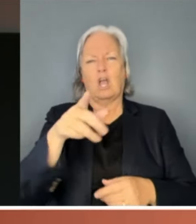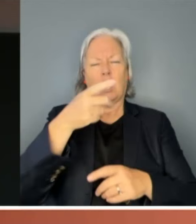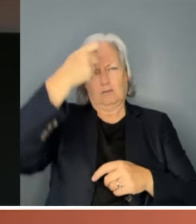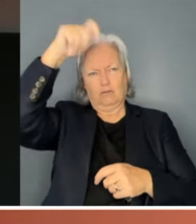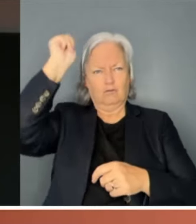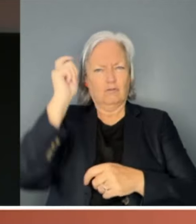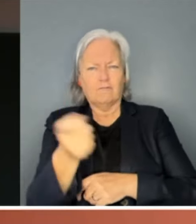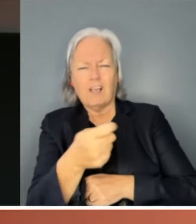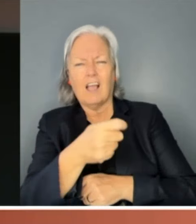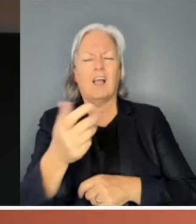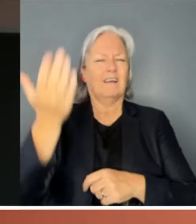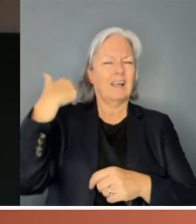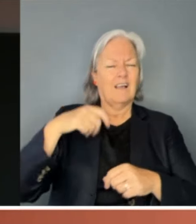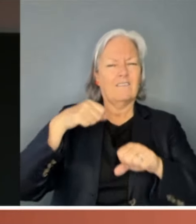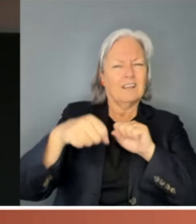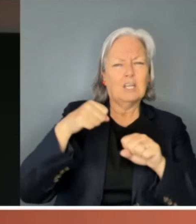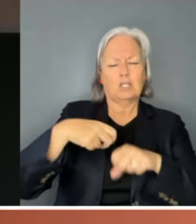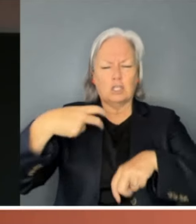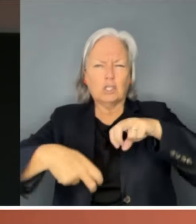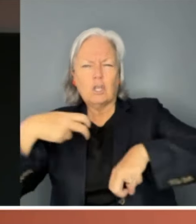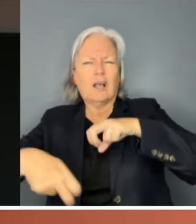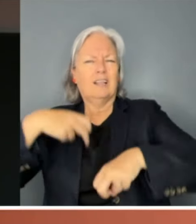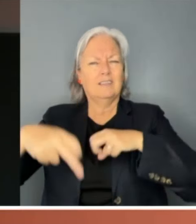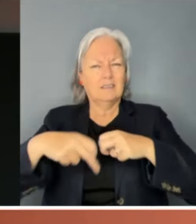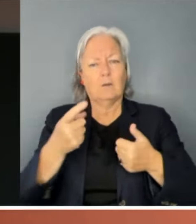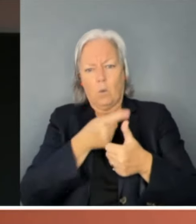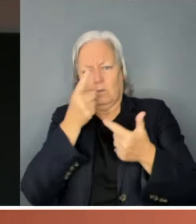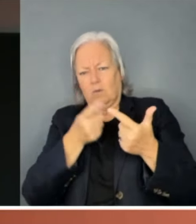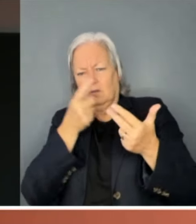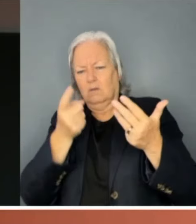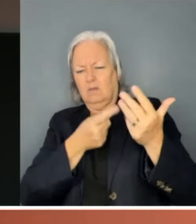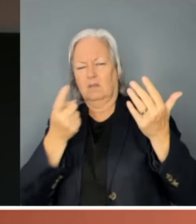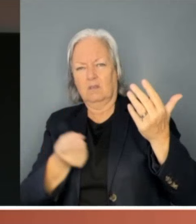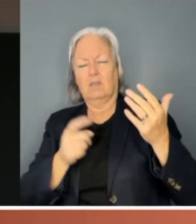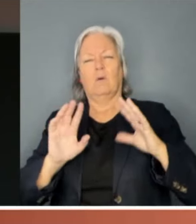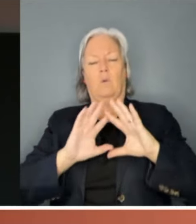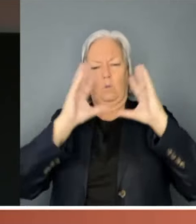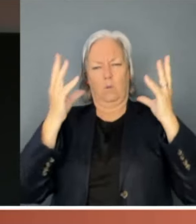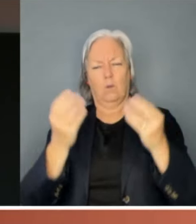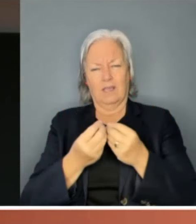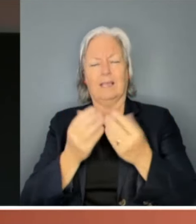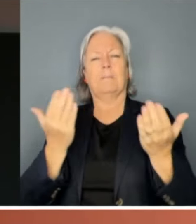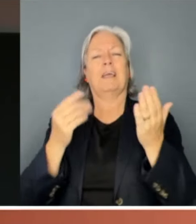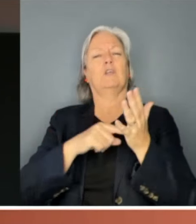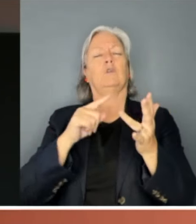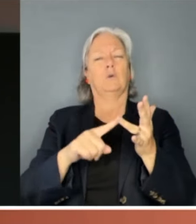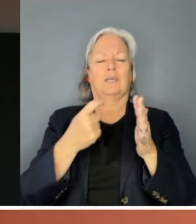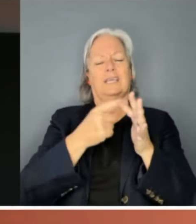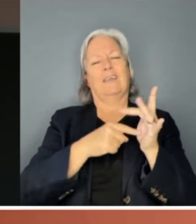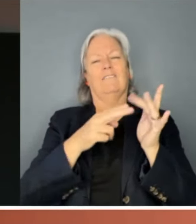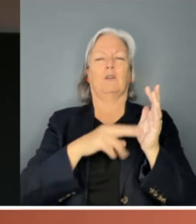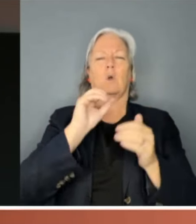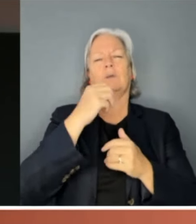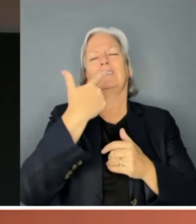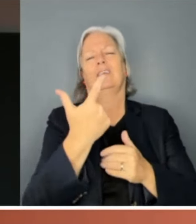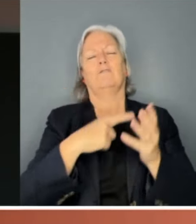boxer, super cyclist. All of this cultivated in direct contrast to Kevin O7 Rudd. The nerdy,